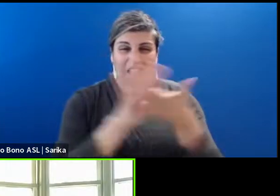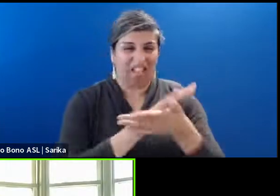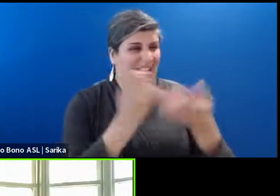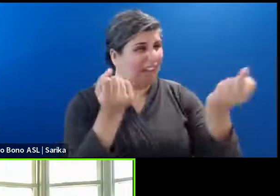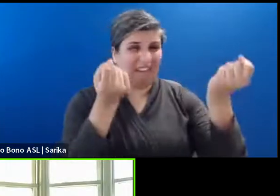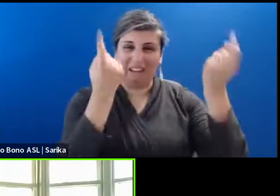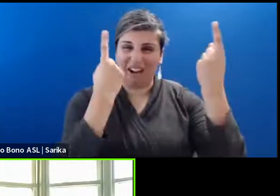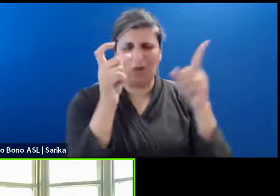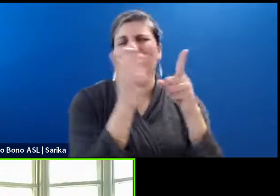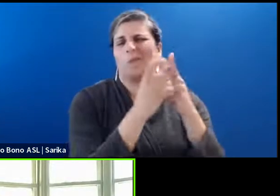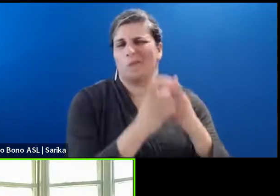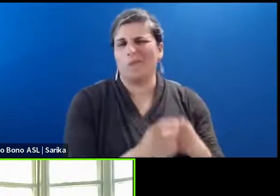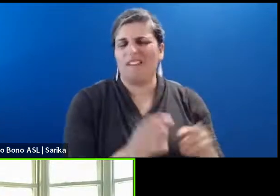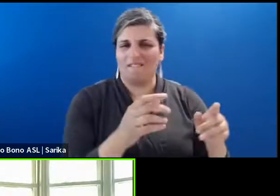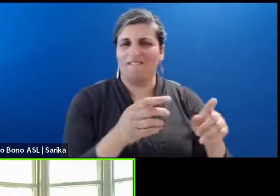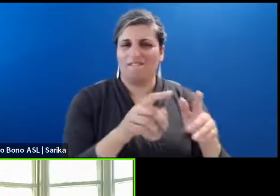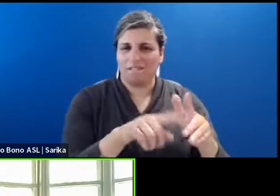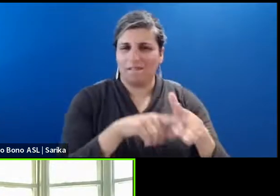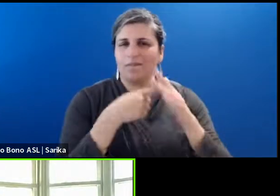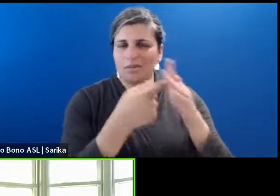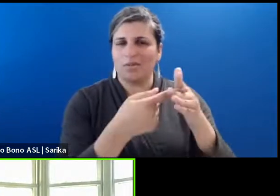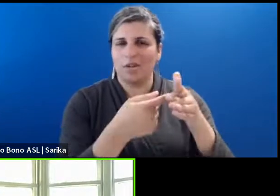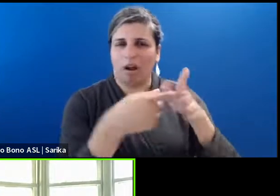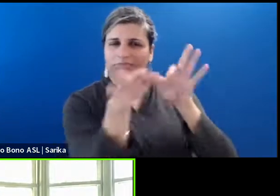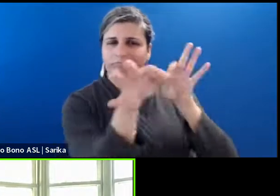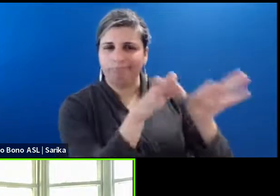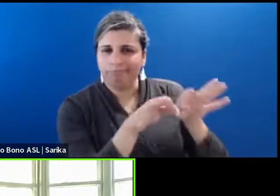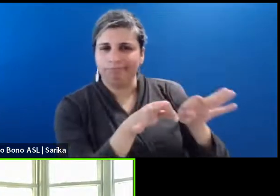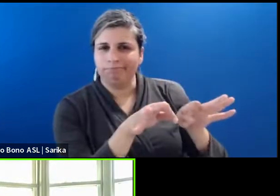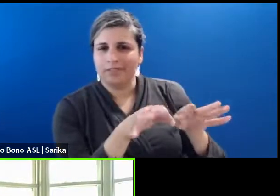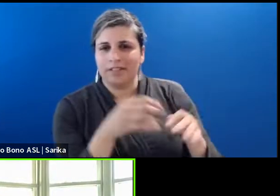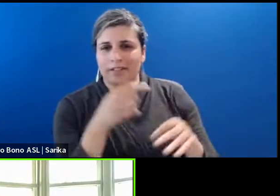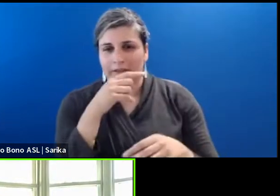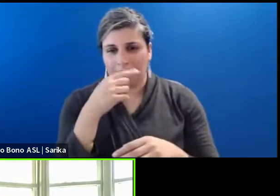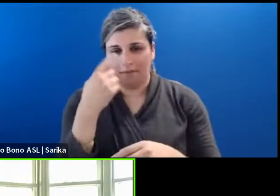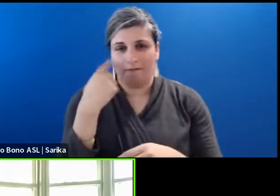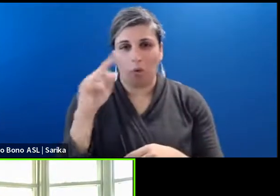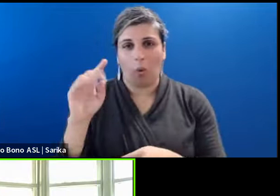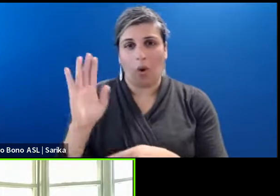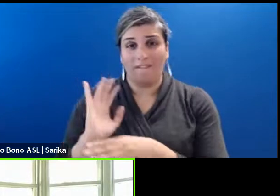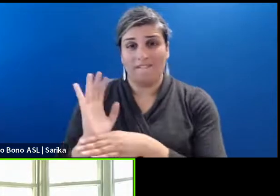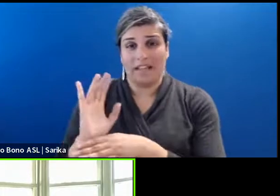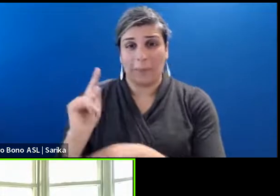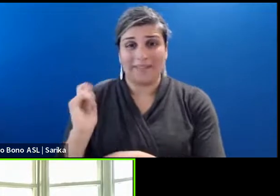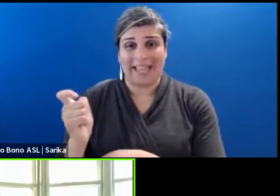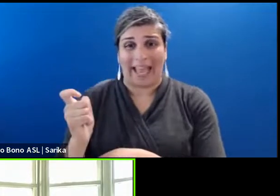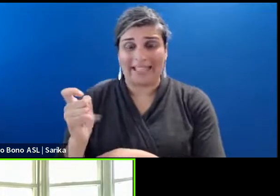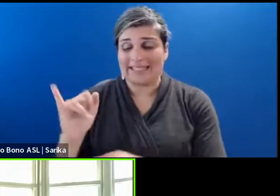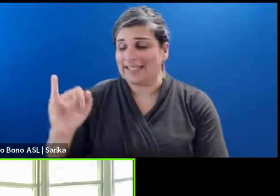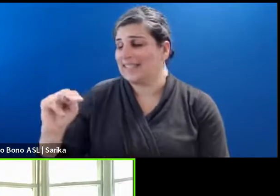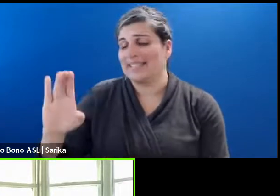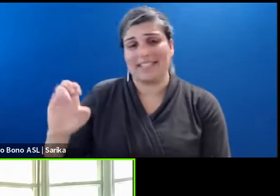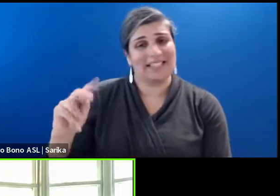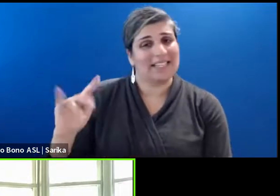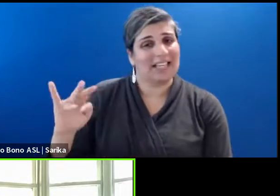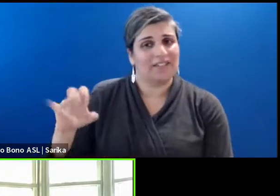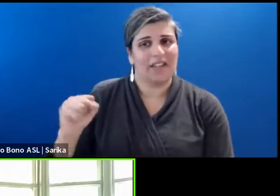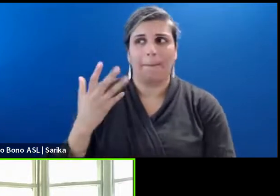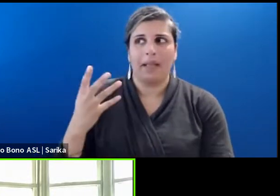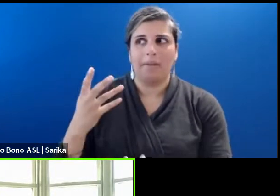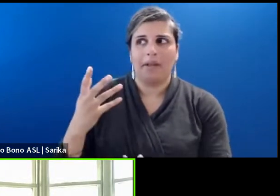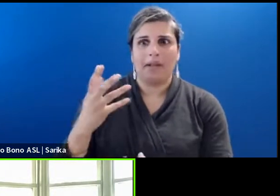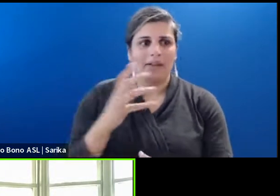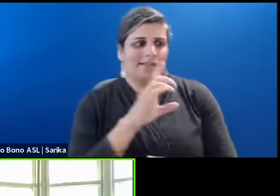specific areas of film tax credits that my or film tax incentives that might interest documentary filmmakers. I wanted